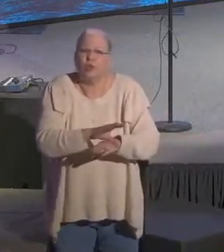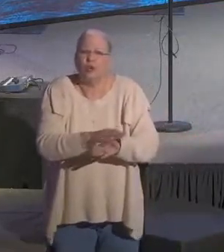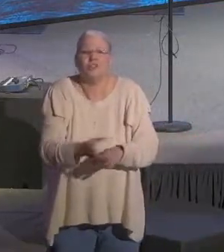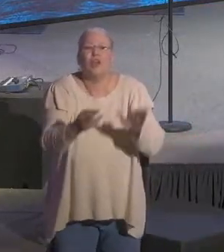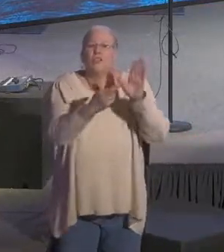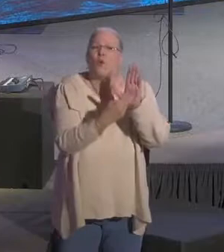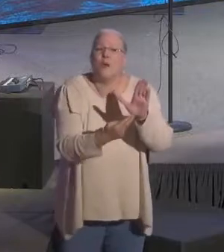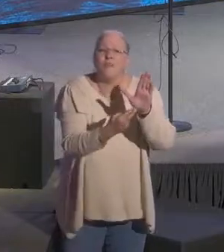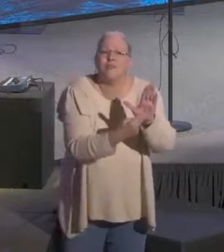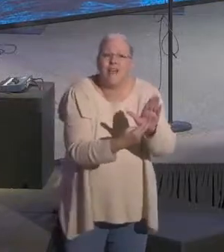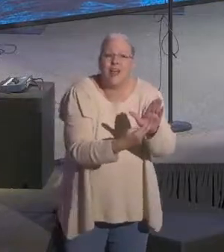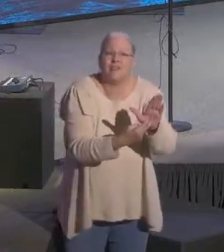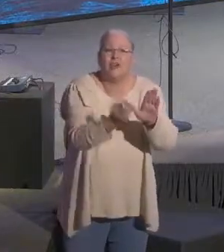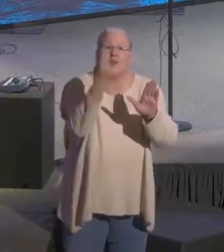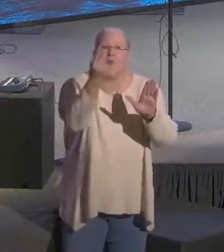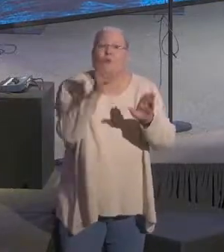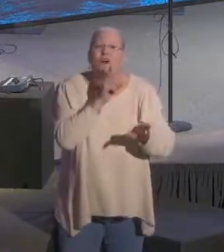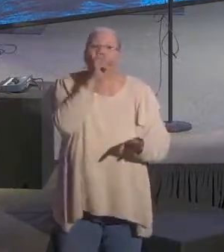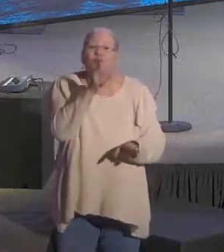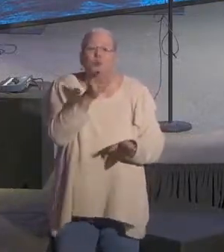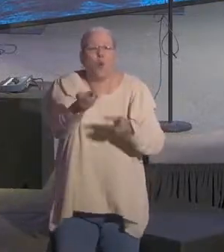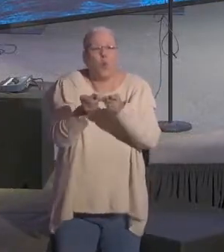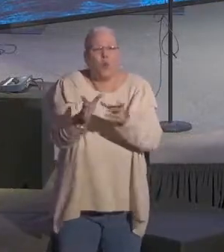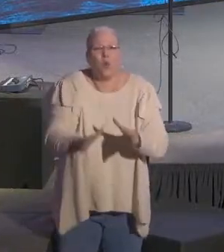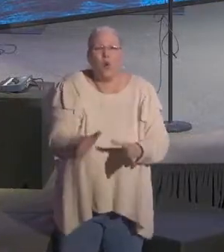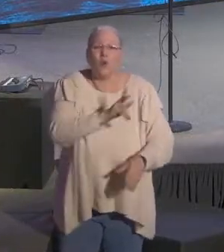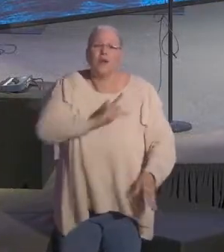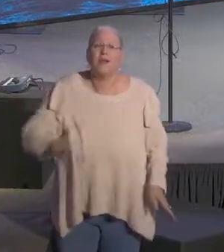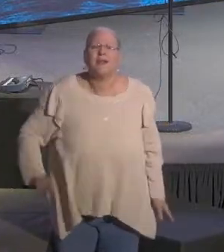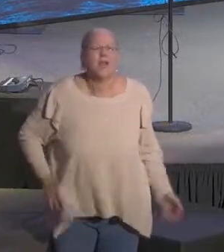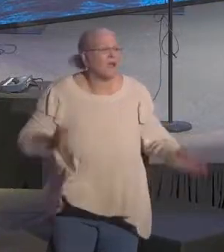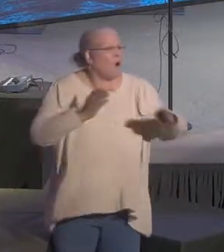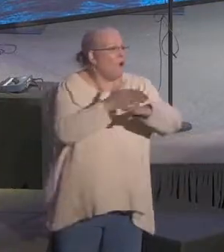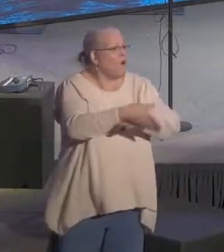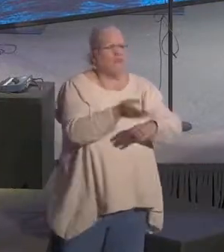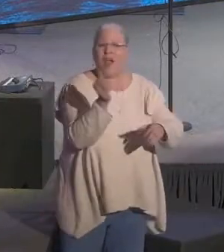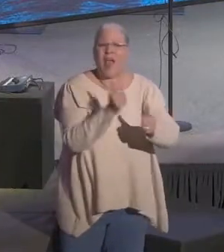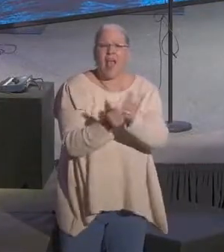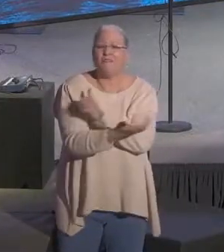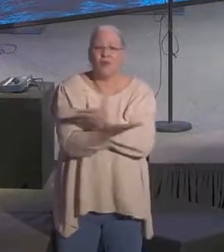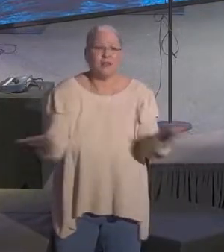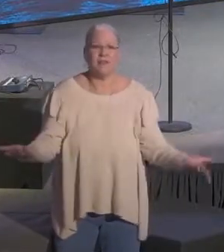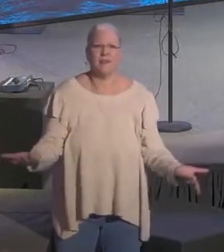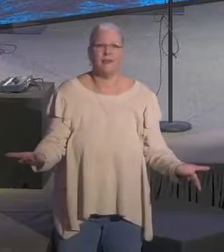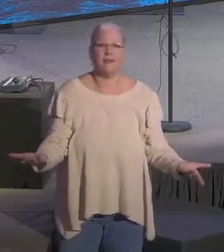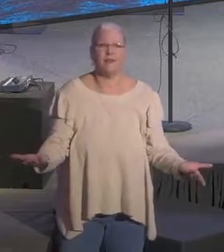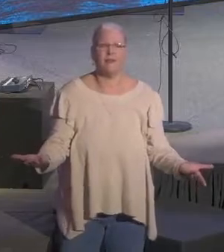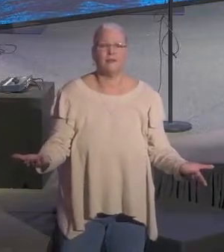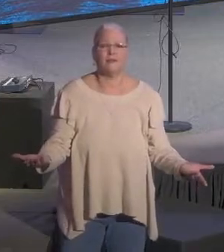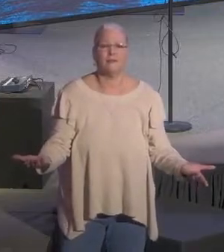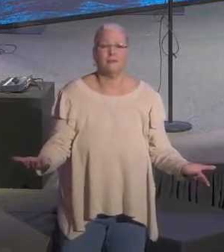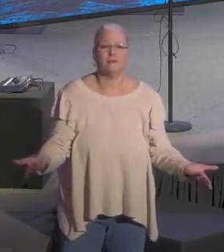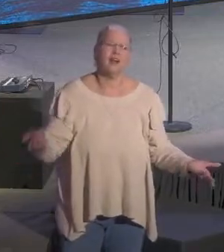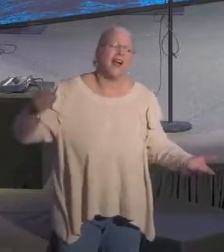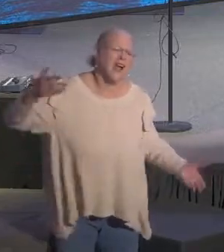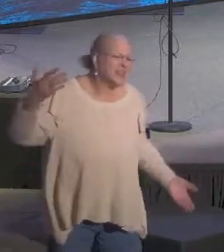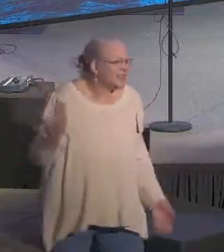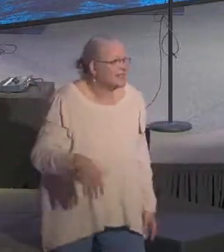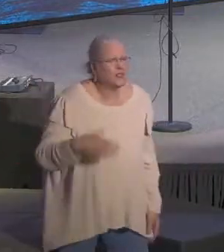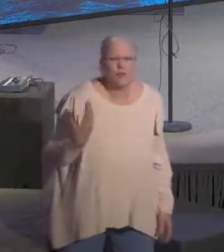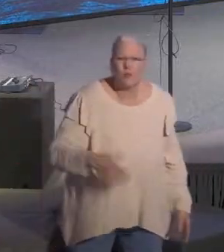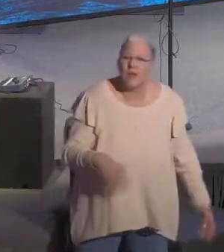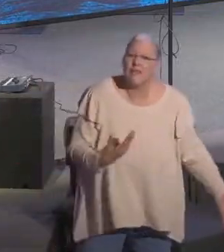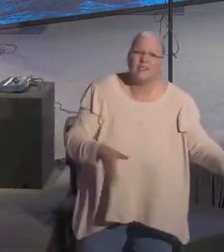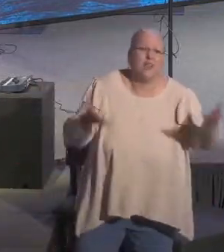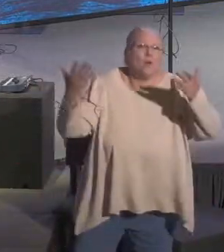represent, listen to me, the one true ruler and king over everything else. And this is huge because there are